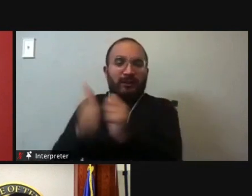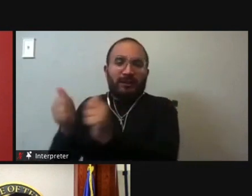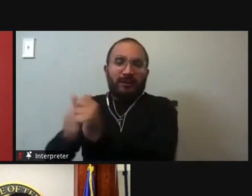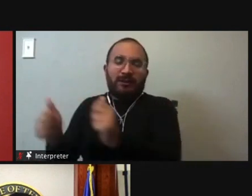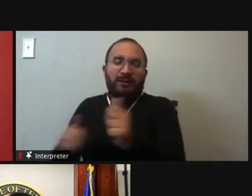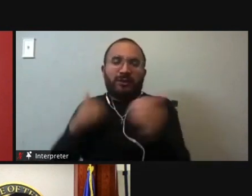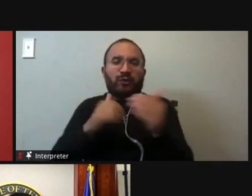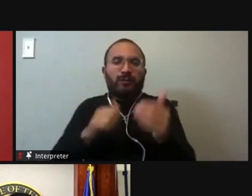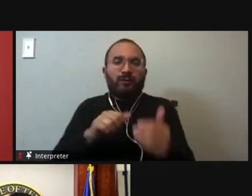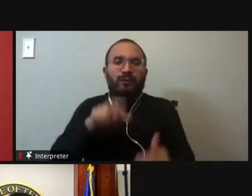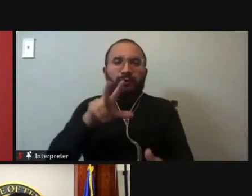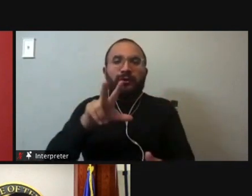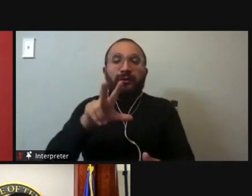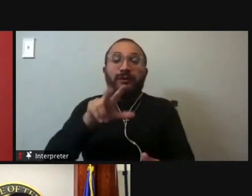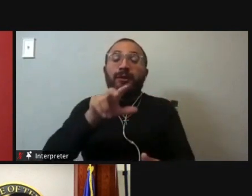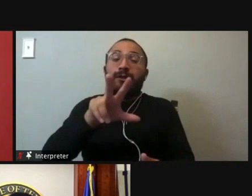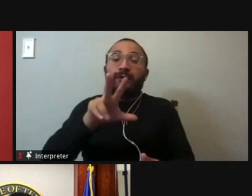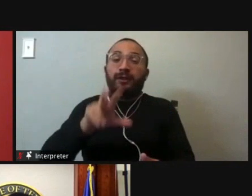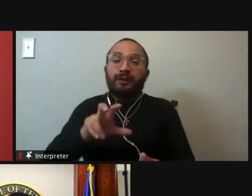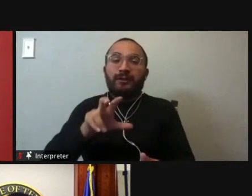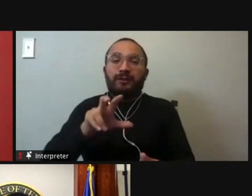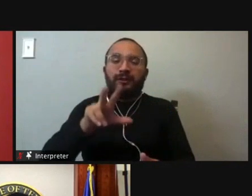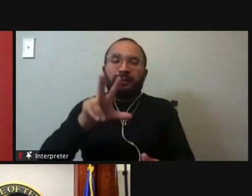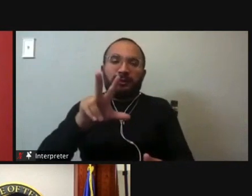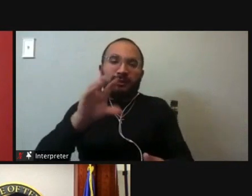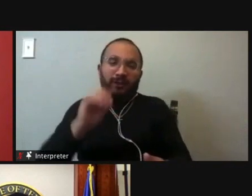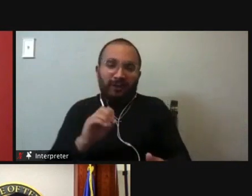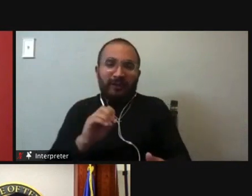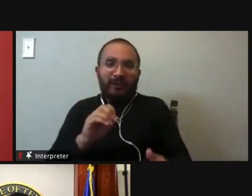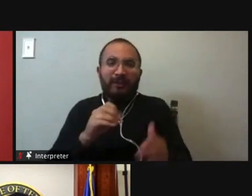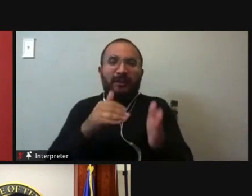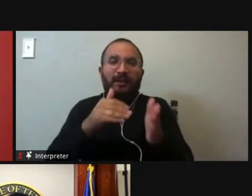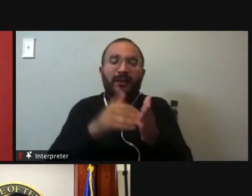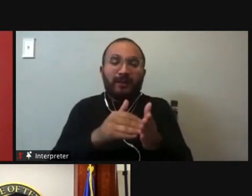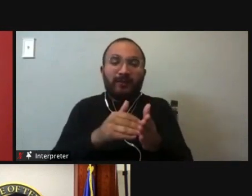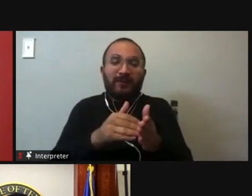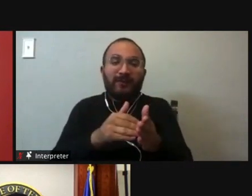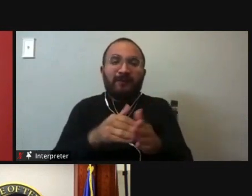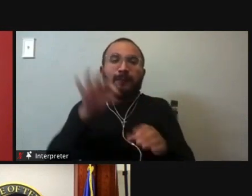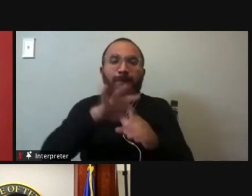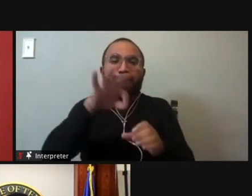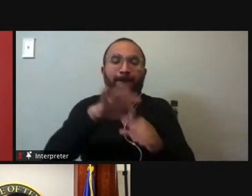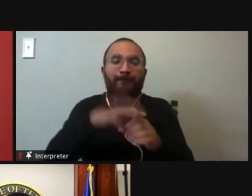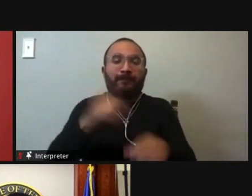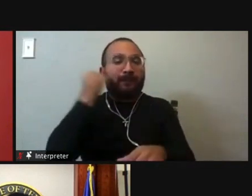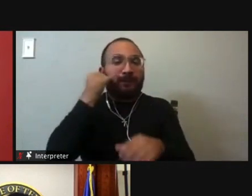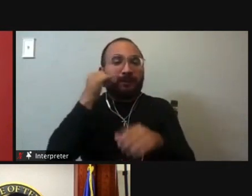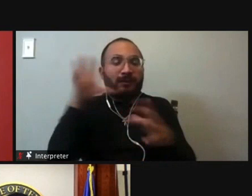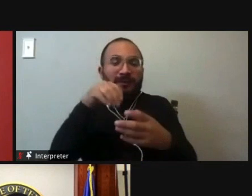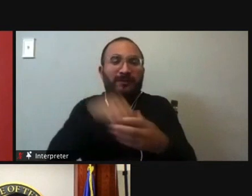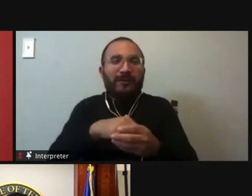330,000 Latino eligible voters. And of course, if you include the entire